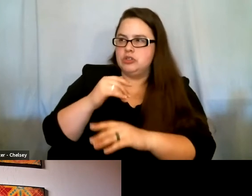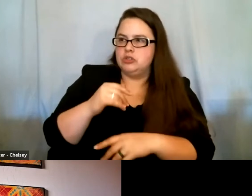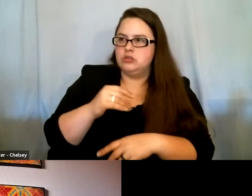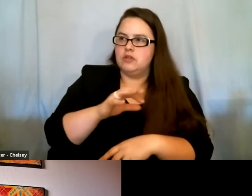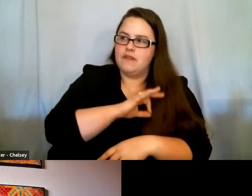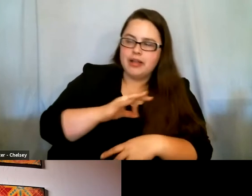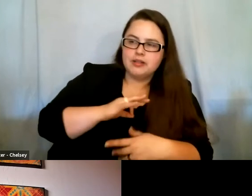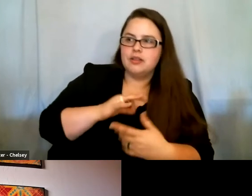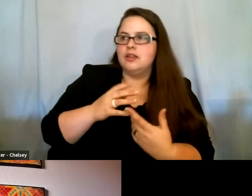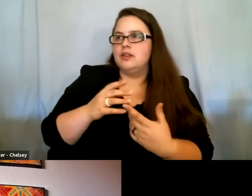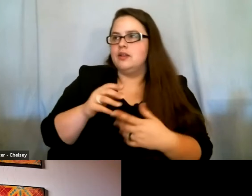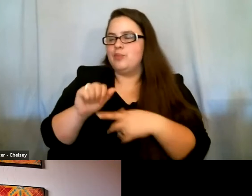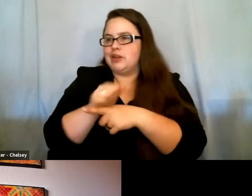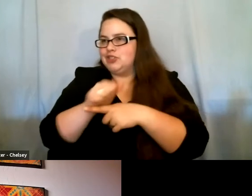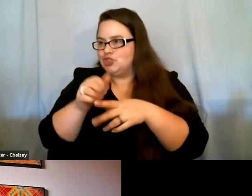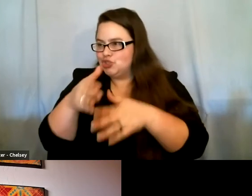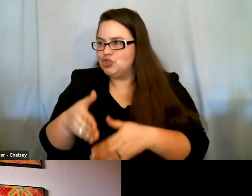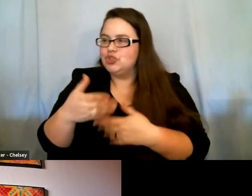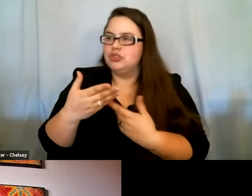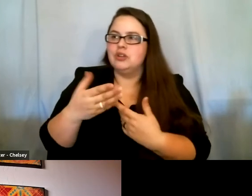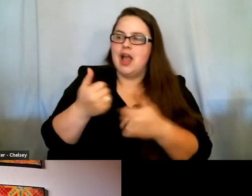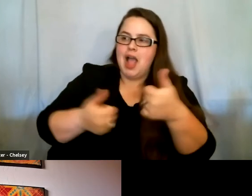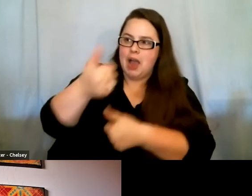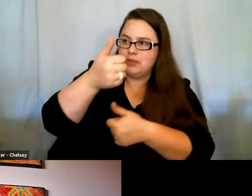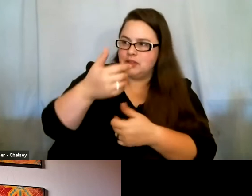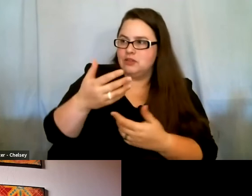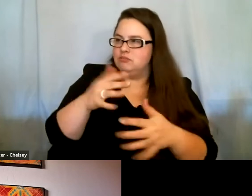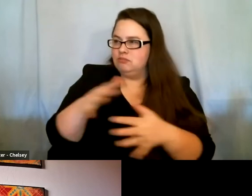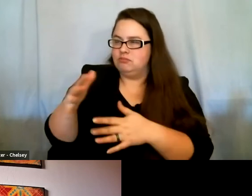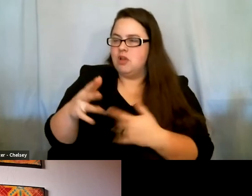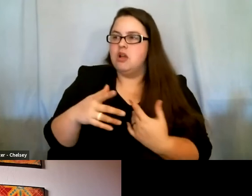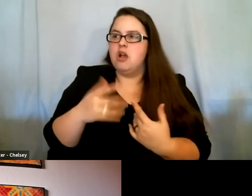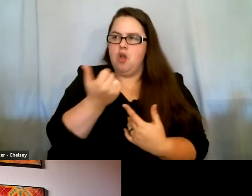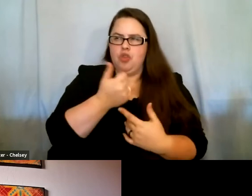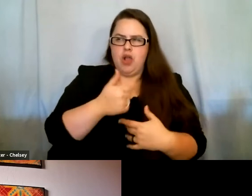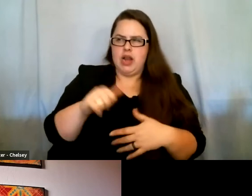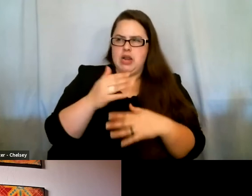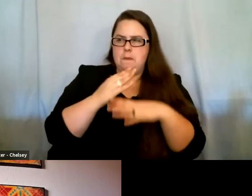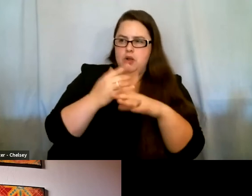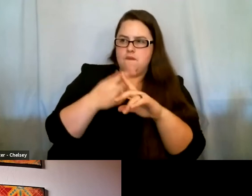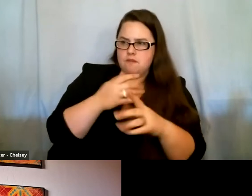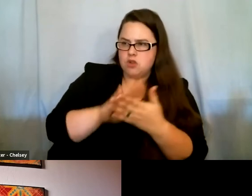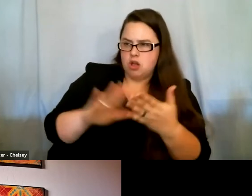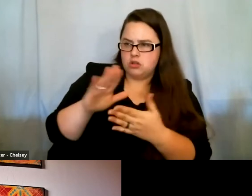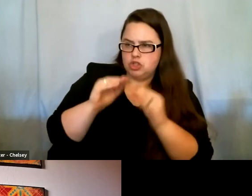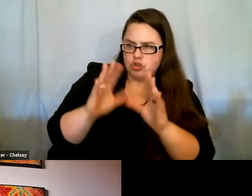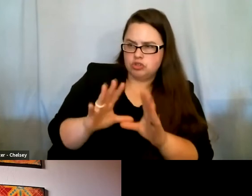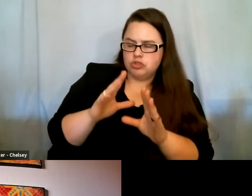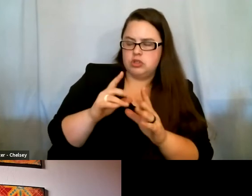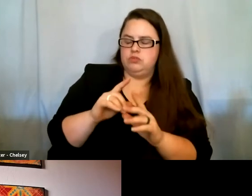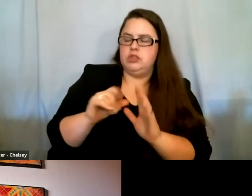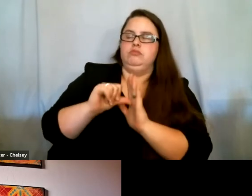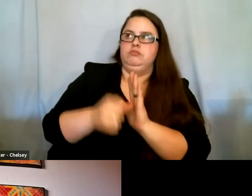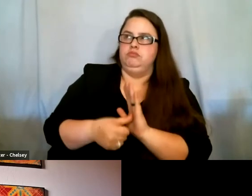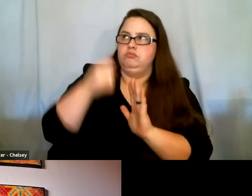practitioners, staff, admin in community college. Are there any barriers from college instructors that stood out to you? Is there anything